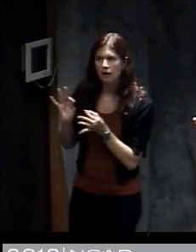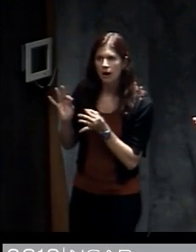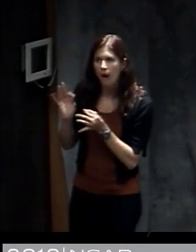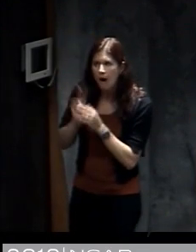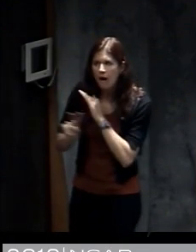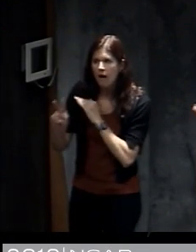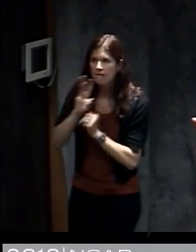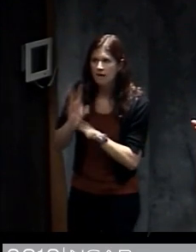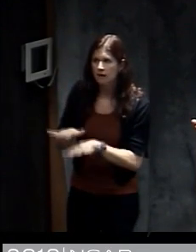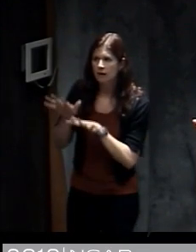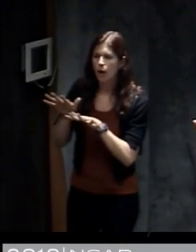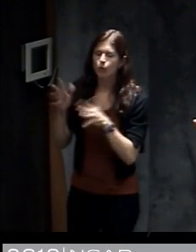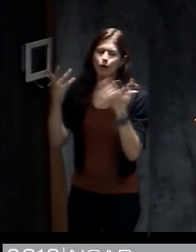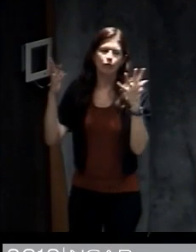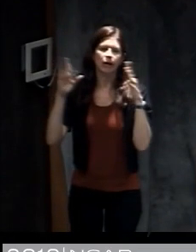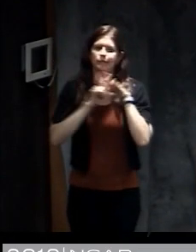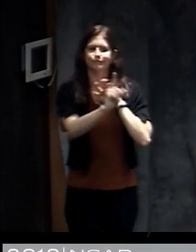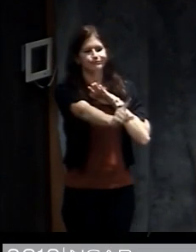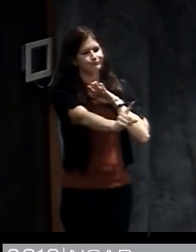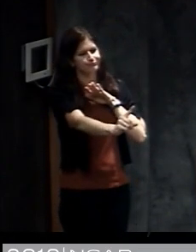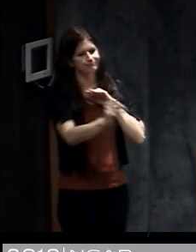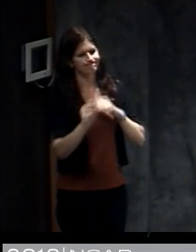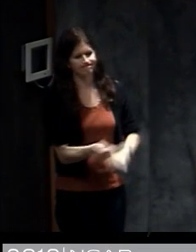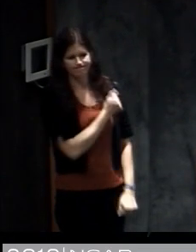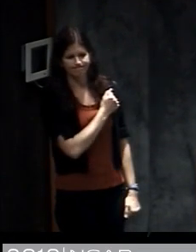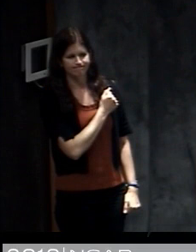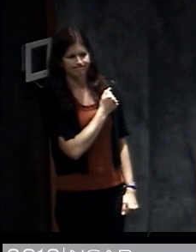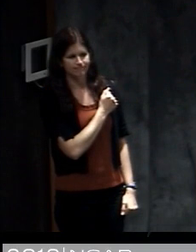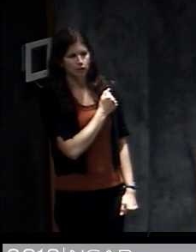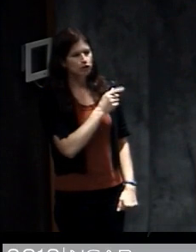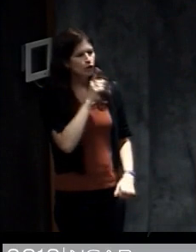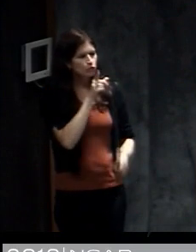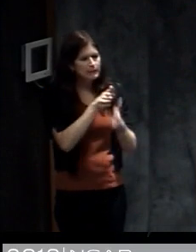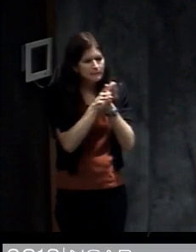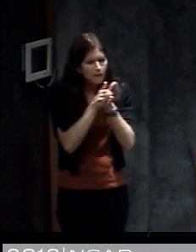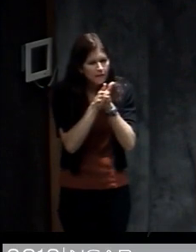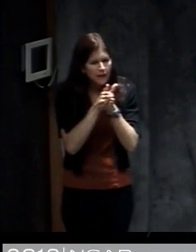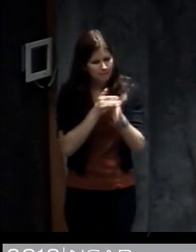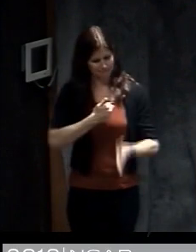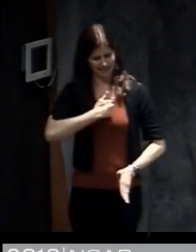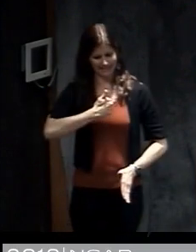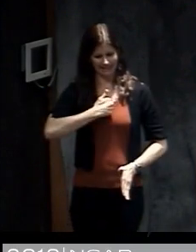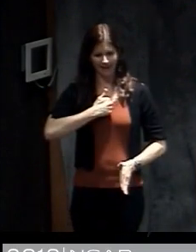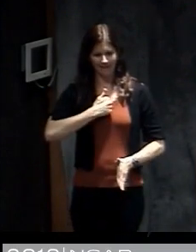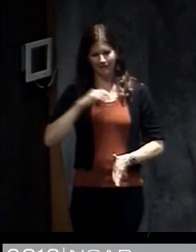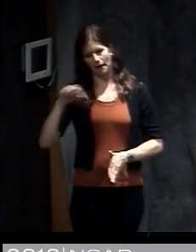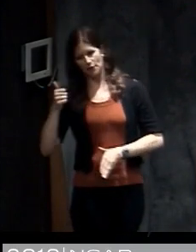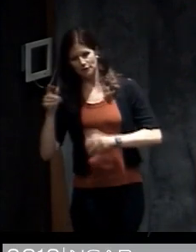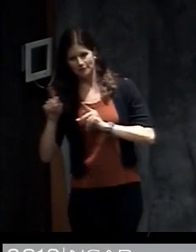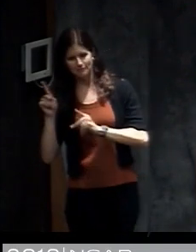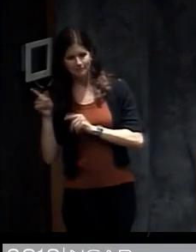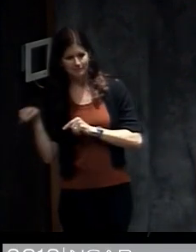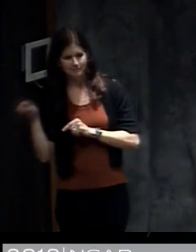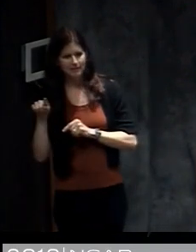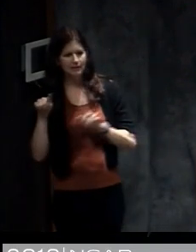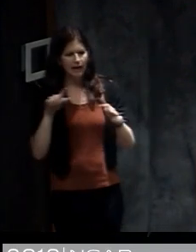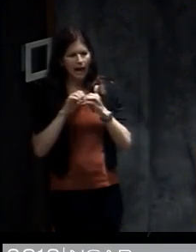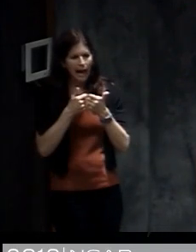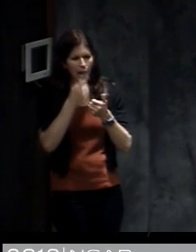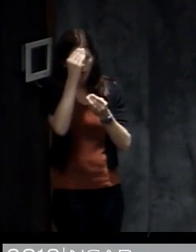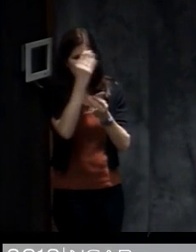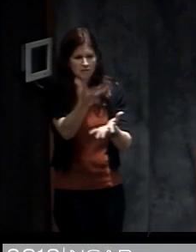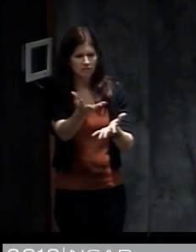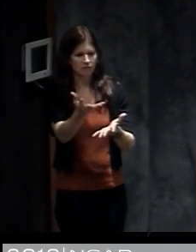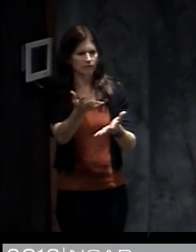of flooding, but I was already gone and already prepared. And so this really motivated some of my and others' interest in trying to figure out how we could issue these